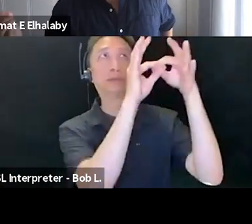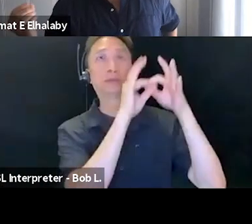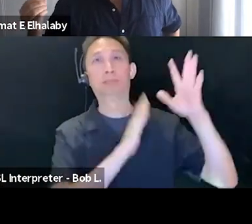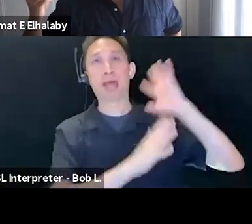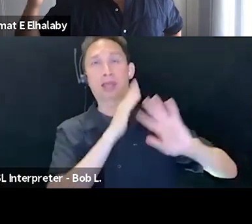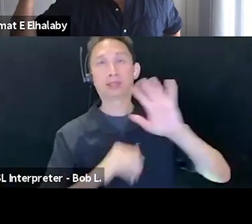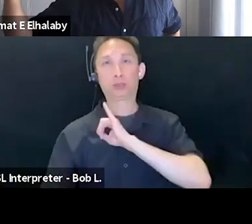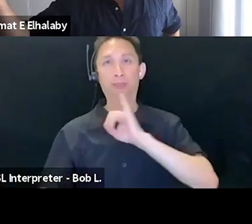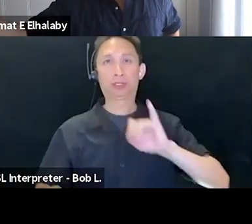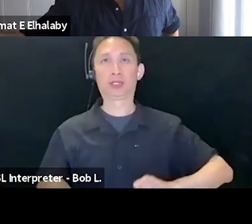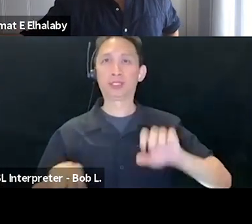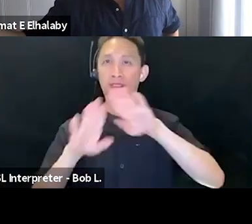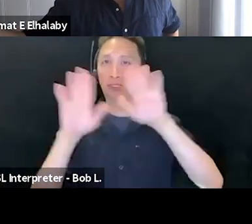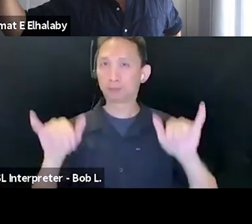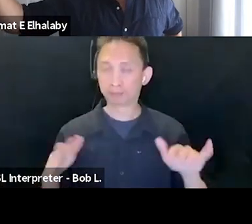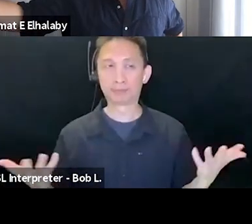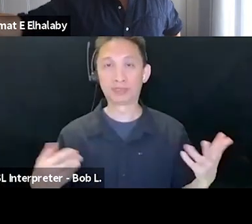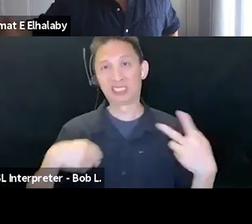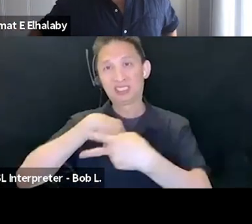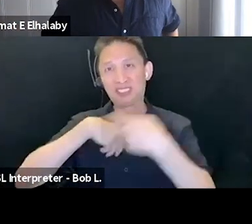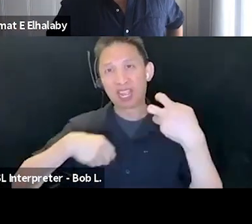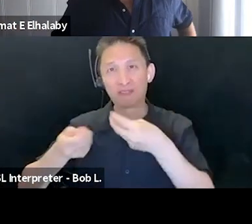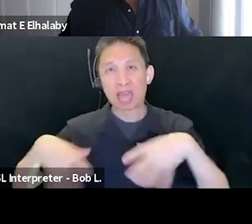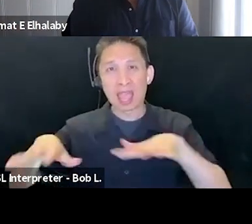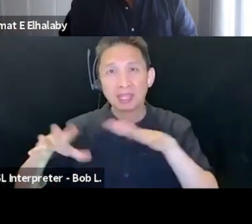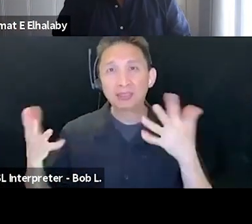both the expropriation of land and the...